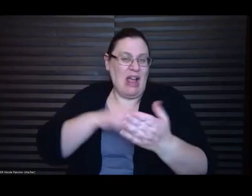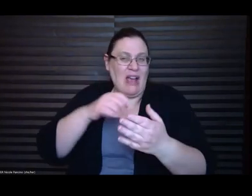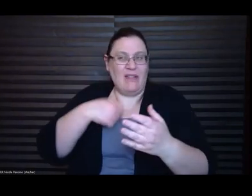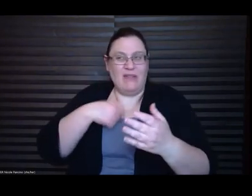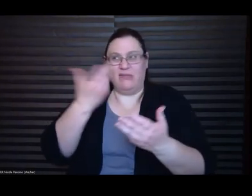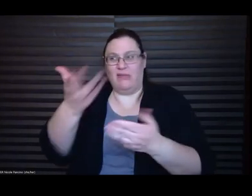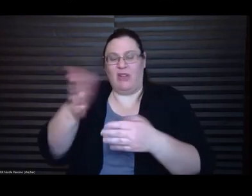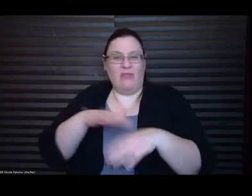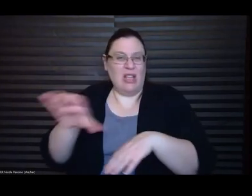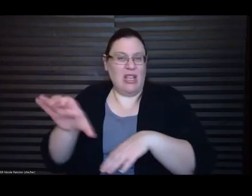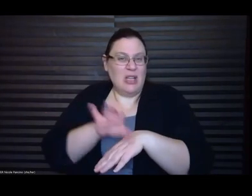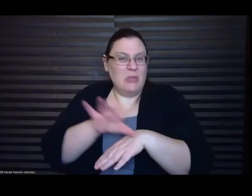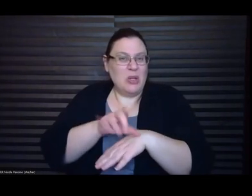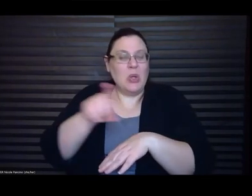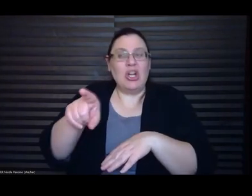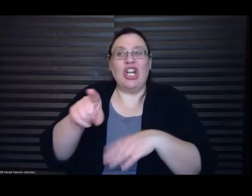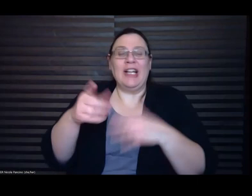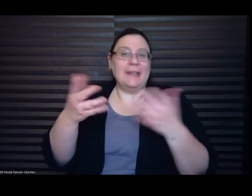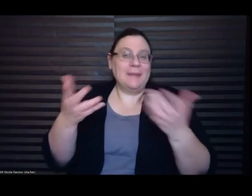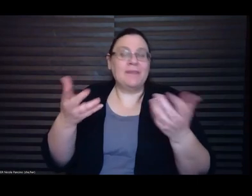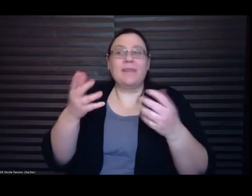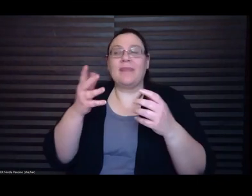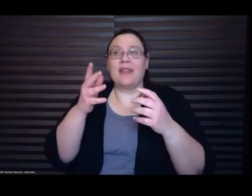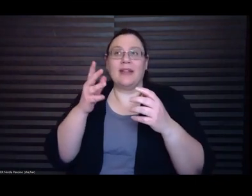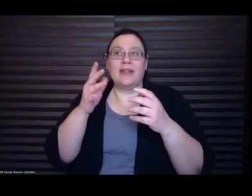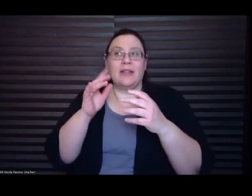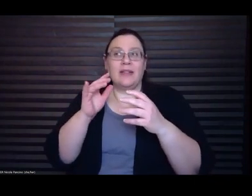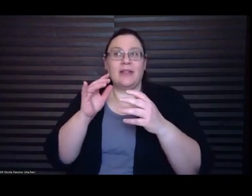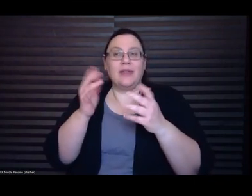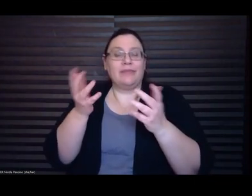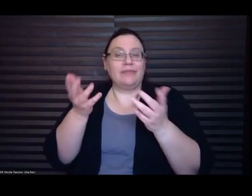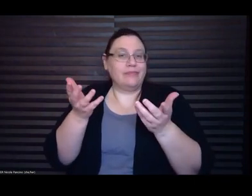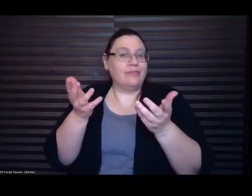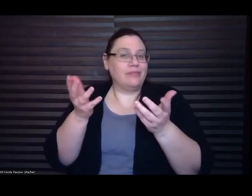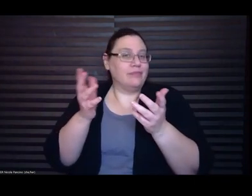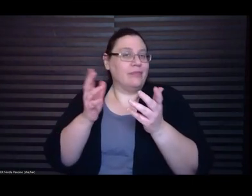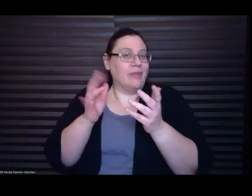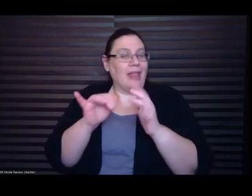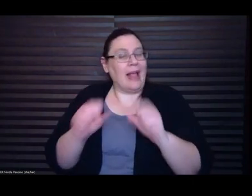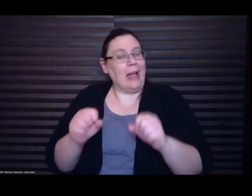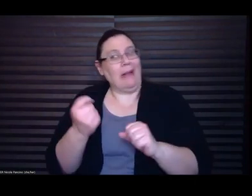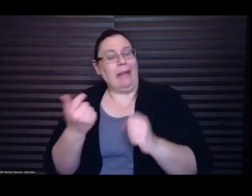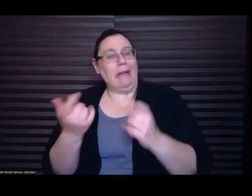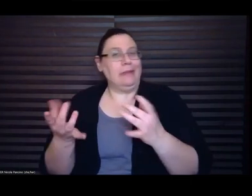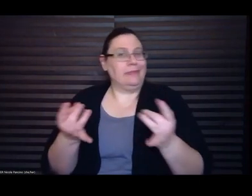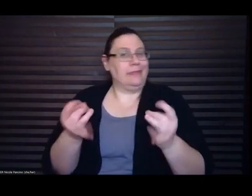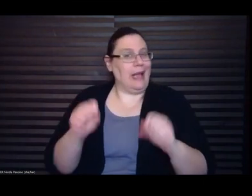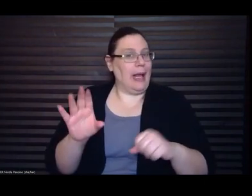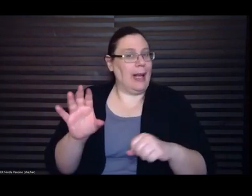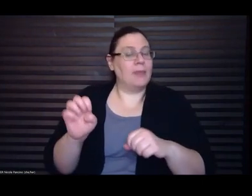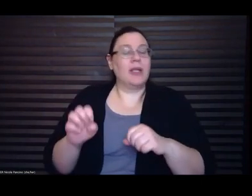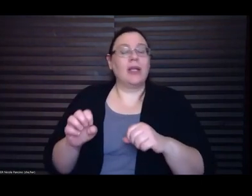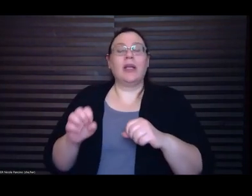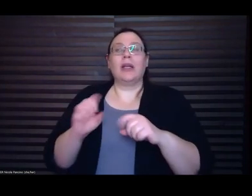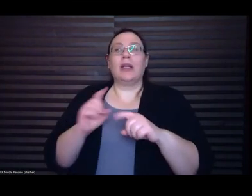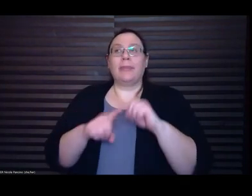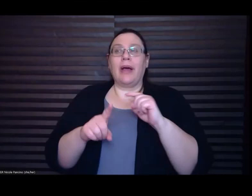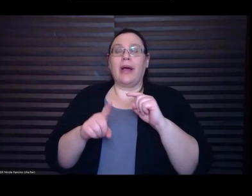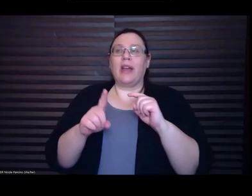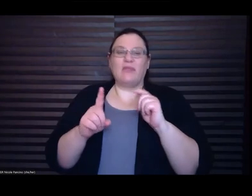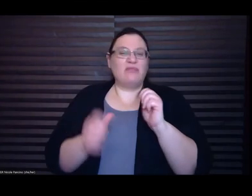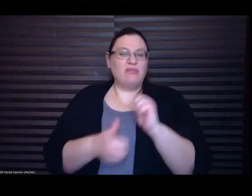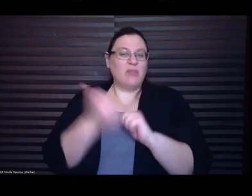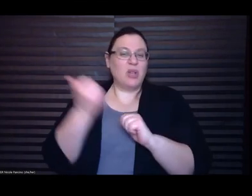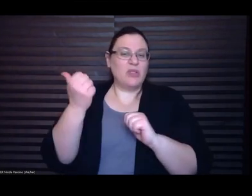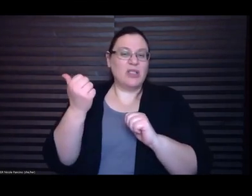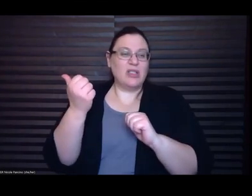that can be a little tricky but um you know by by and large um you know just the yeah the knowledge that